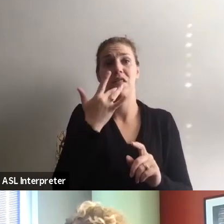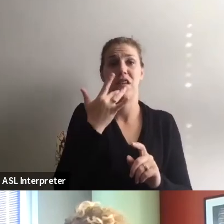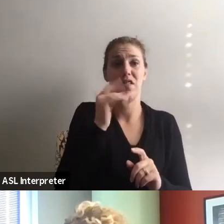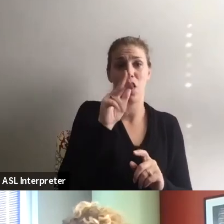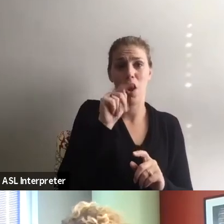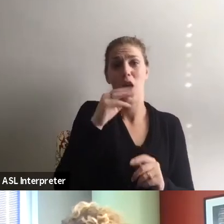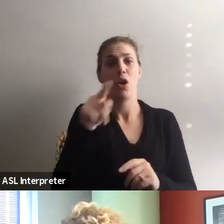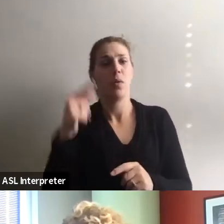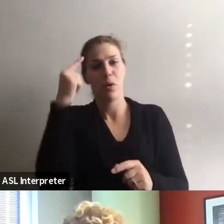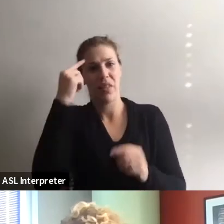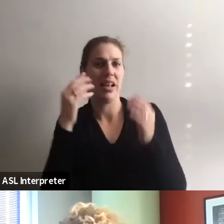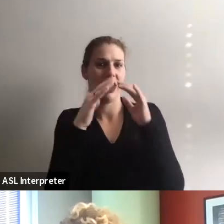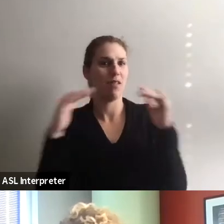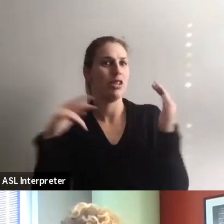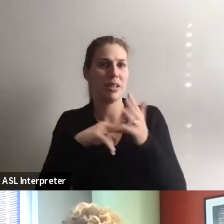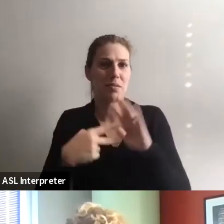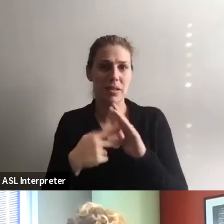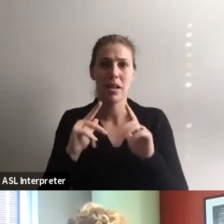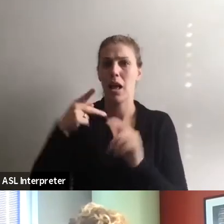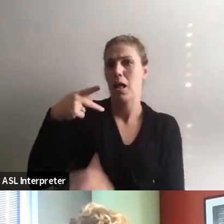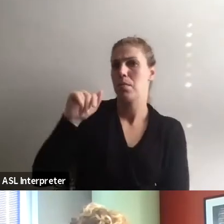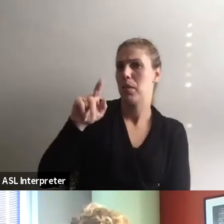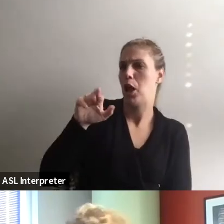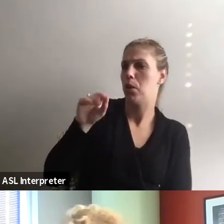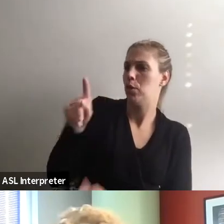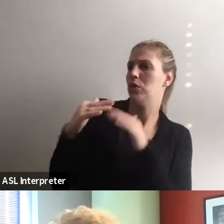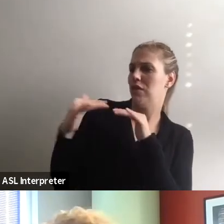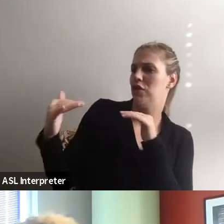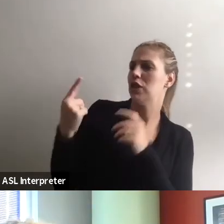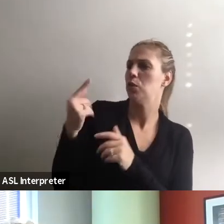and what you think diversity is. Palermo, how do you define diversity?